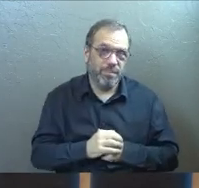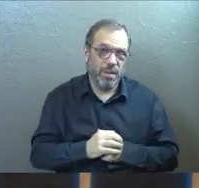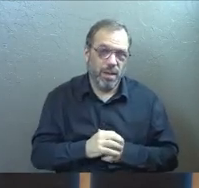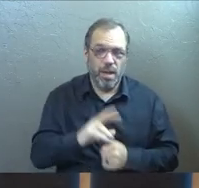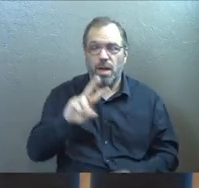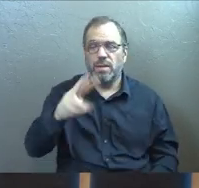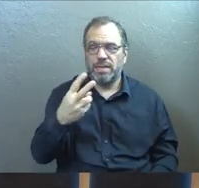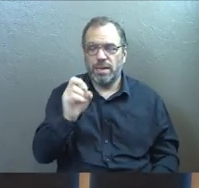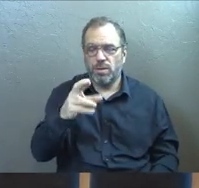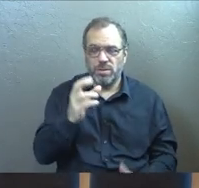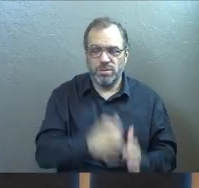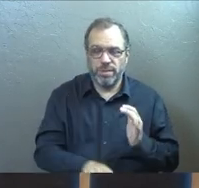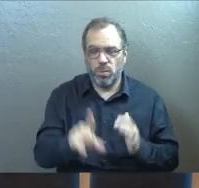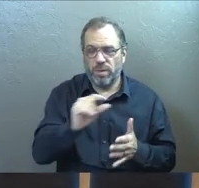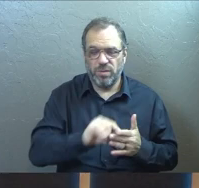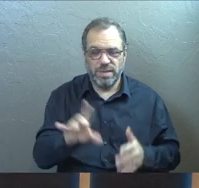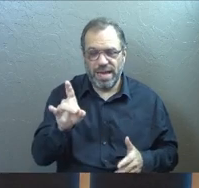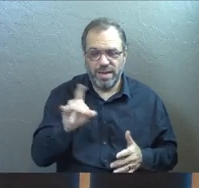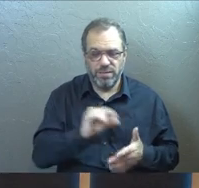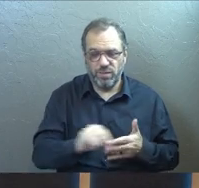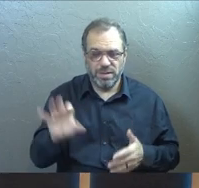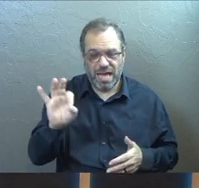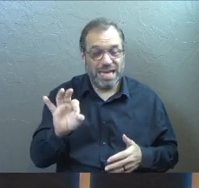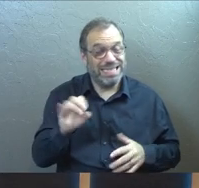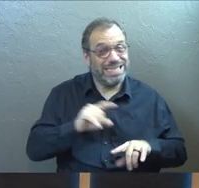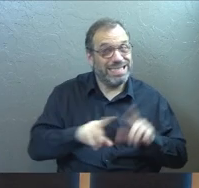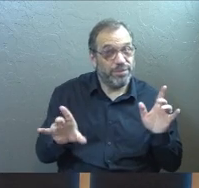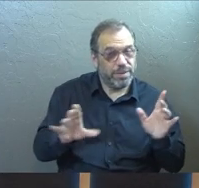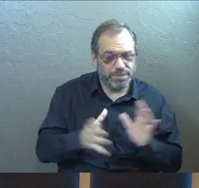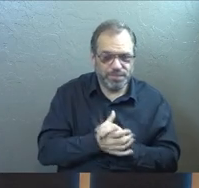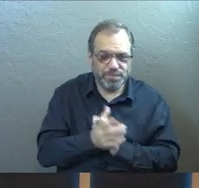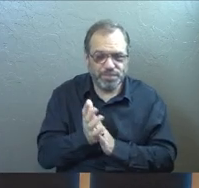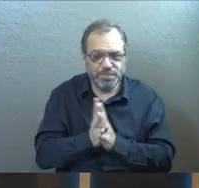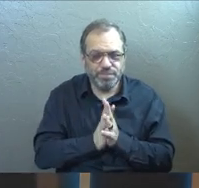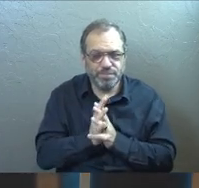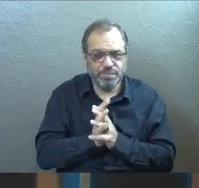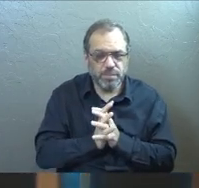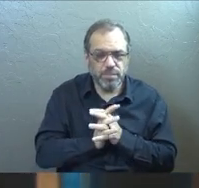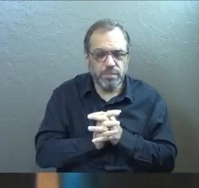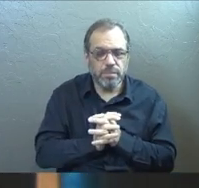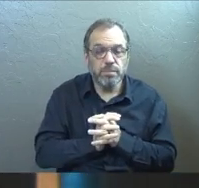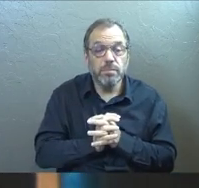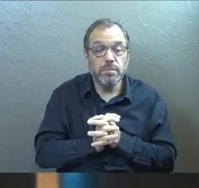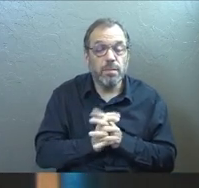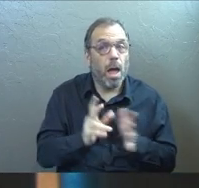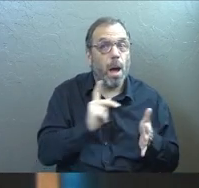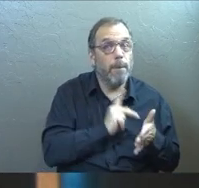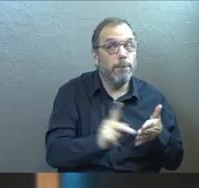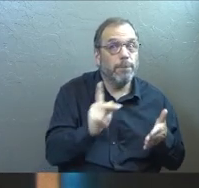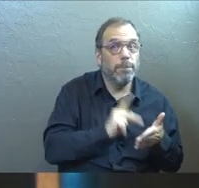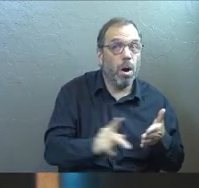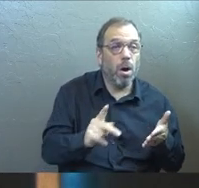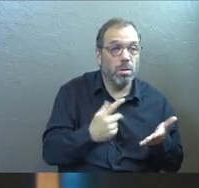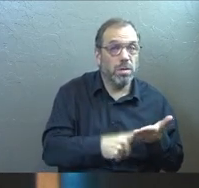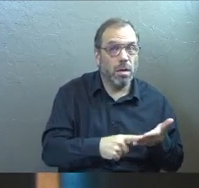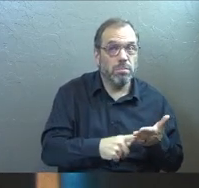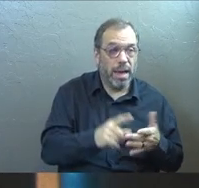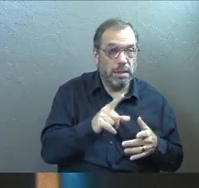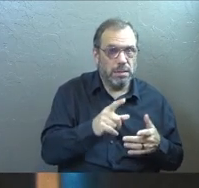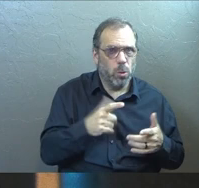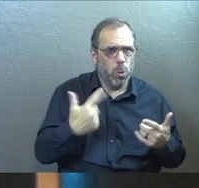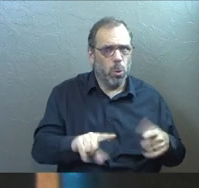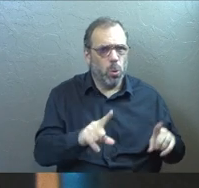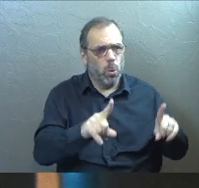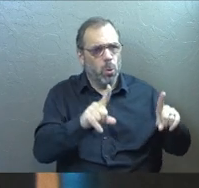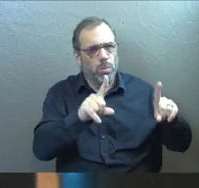Second Corinthians one, eight through nine says it like this slightly different way. Maybe this will help. This is Paul talking about one of the great trials